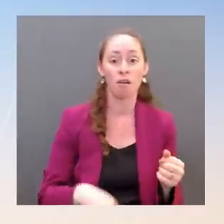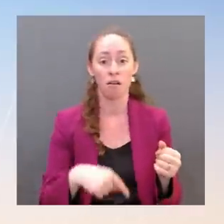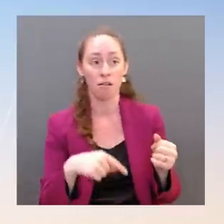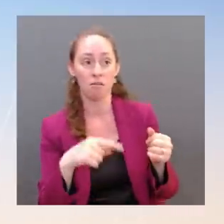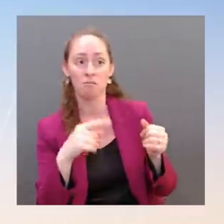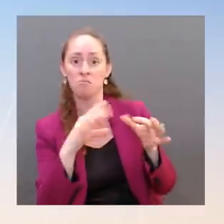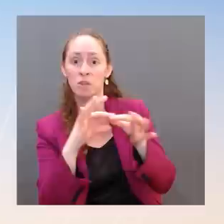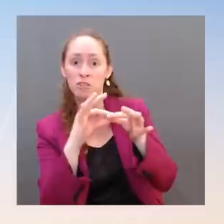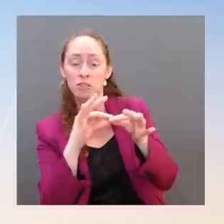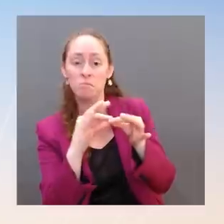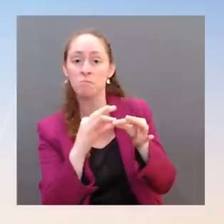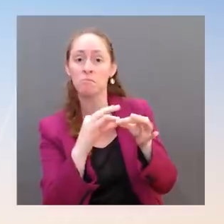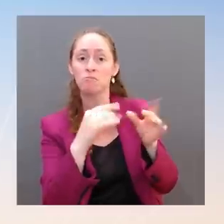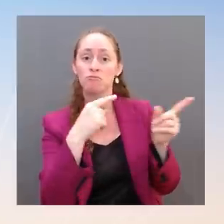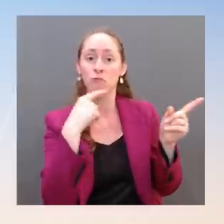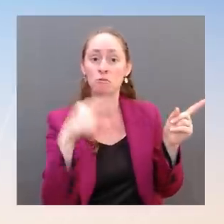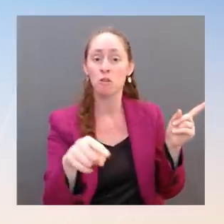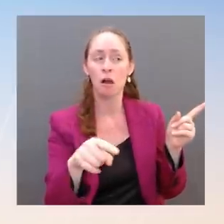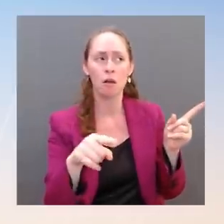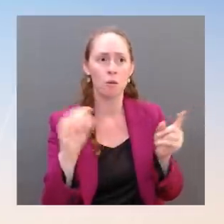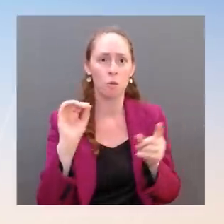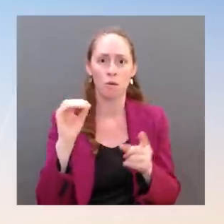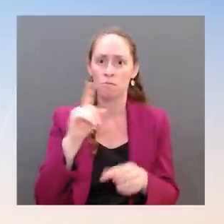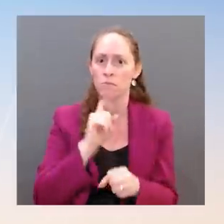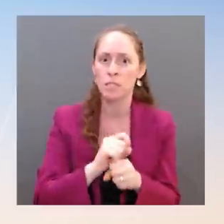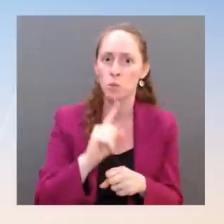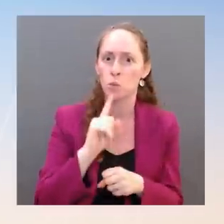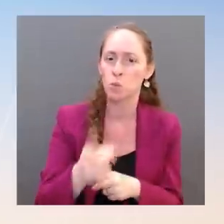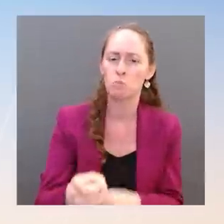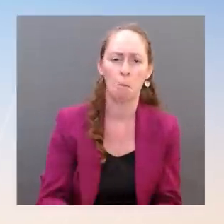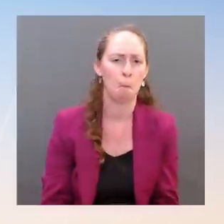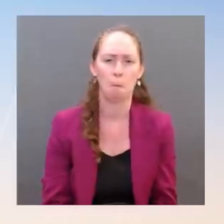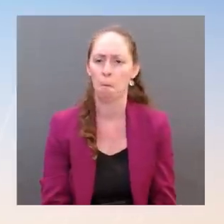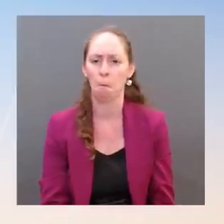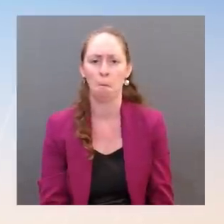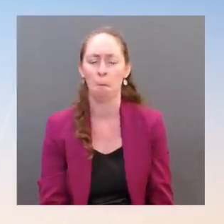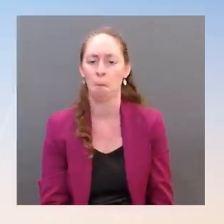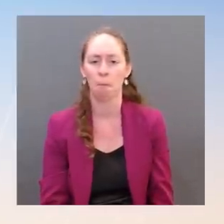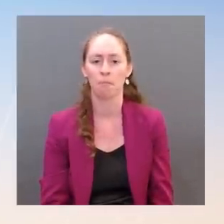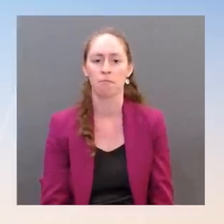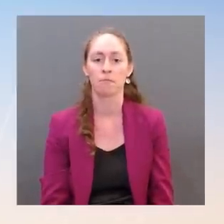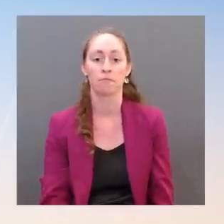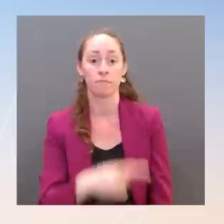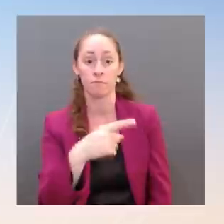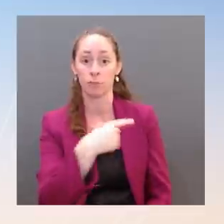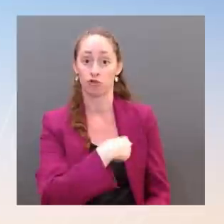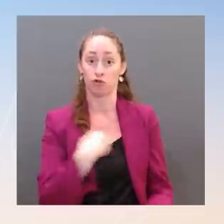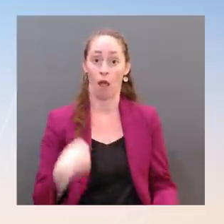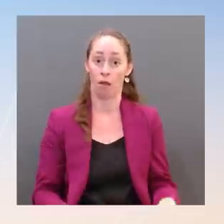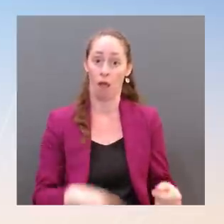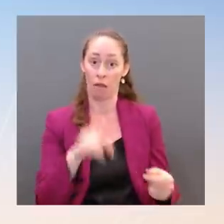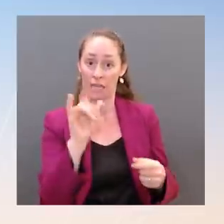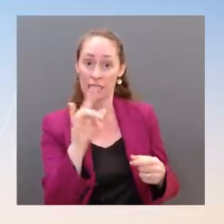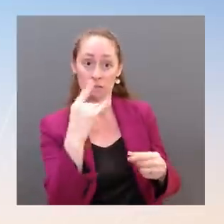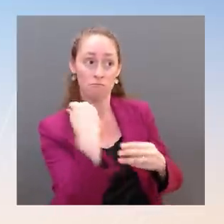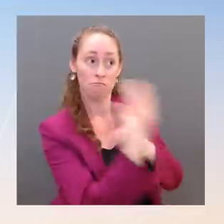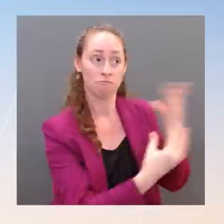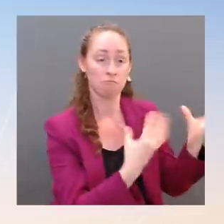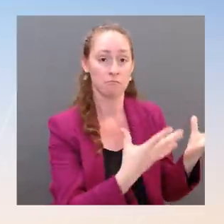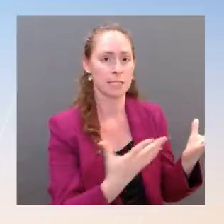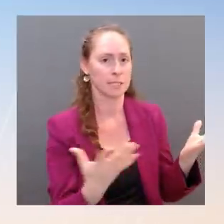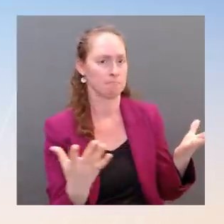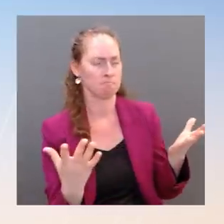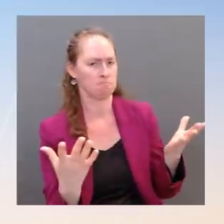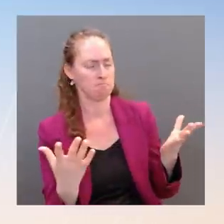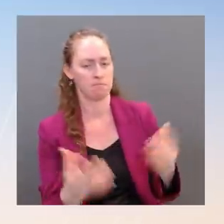material that has been provided to Russia. That continues to be the case. I don't have any more to add. want to ask about a pair of bills on Capitol Hill